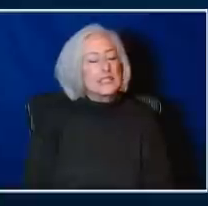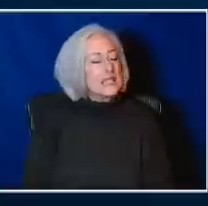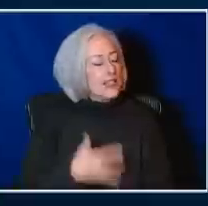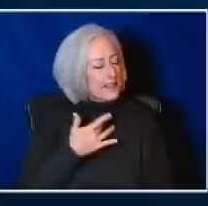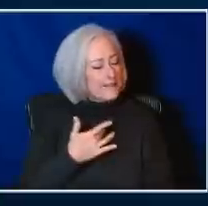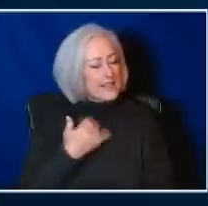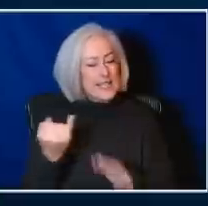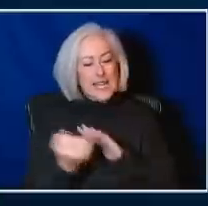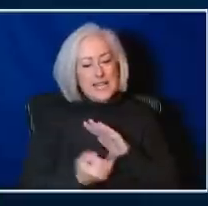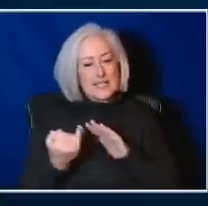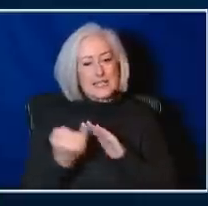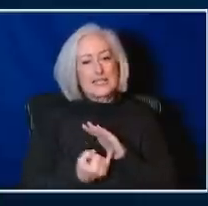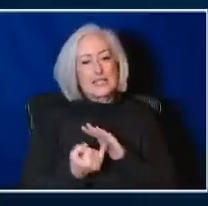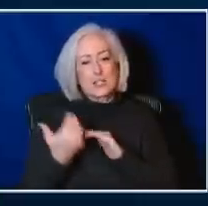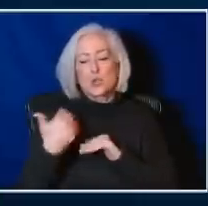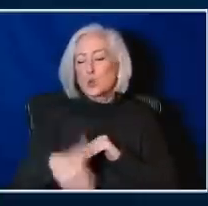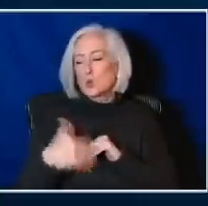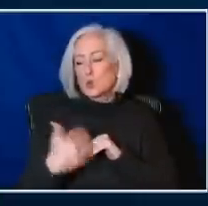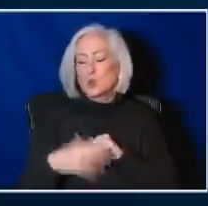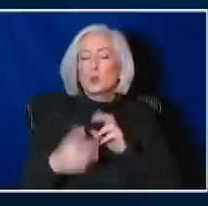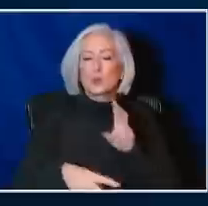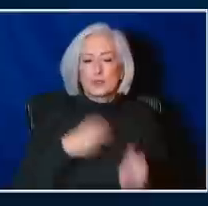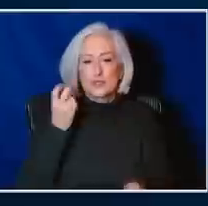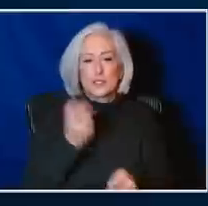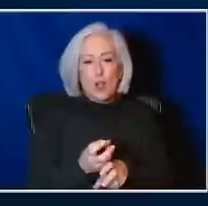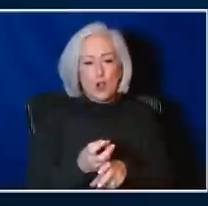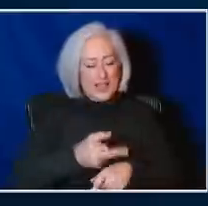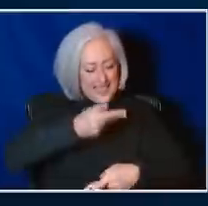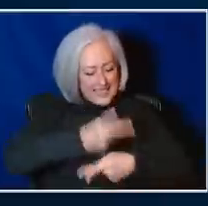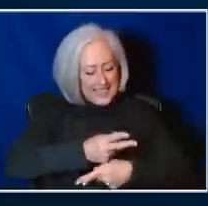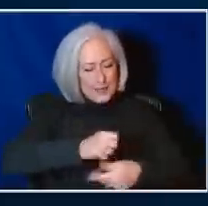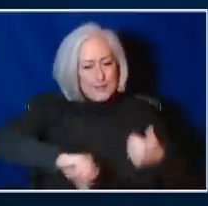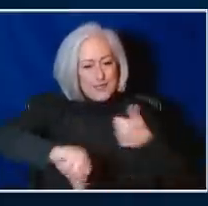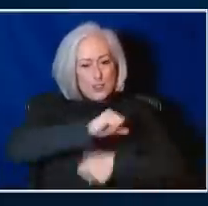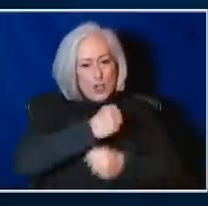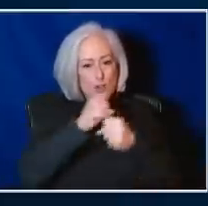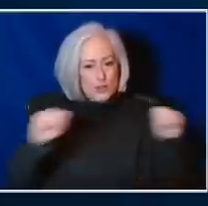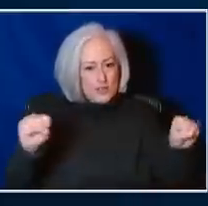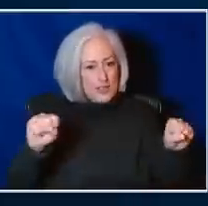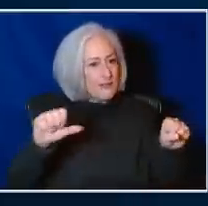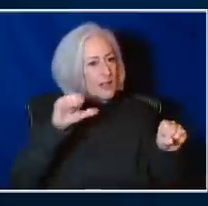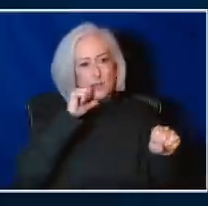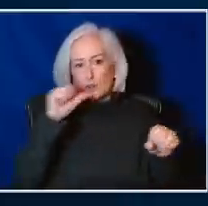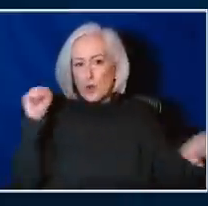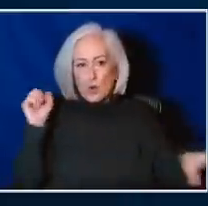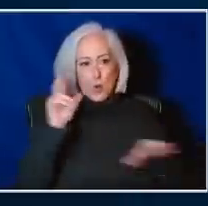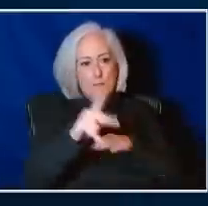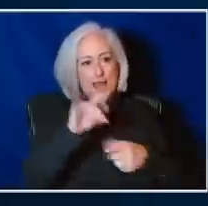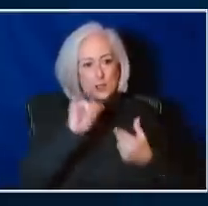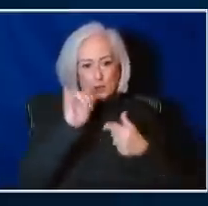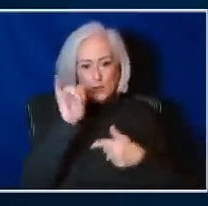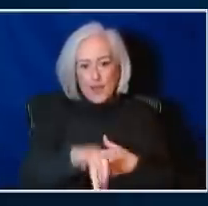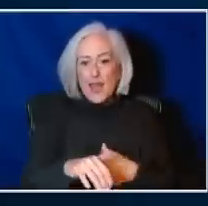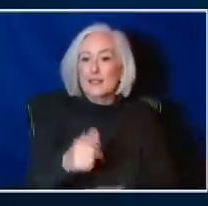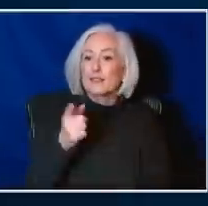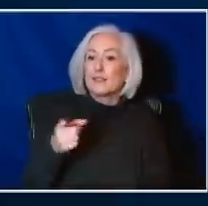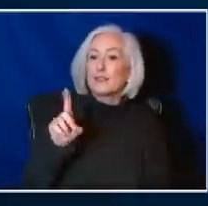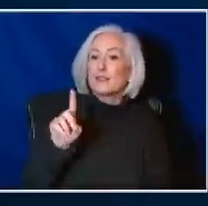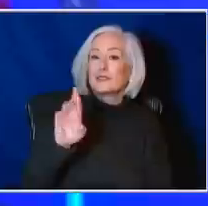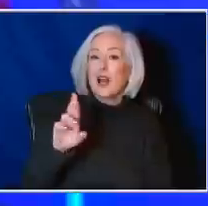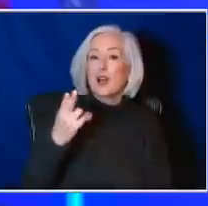really difficult. And let's keep each other safe. Try not to go back to that part of our past. Dr. Hawk, final thoughts?